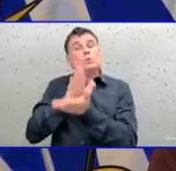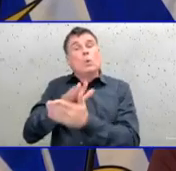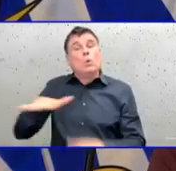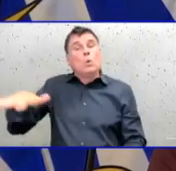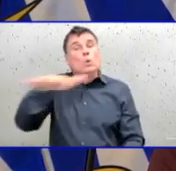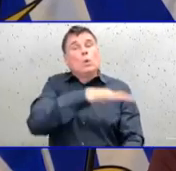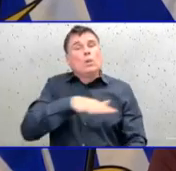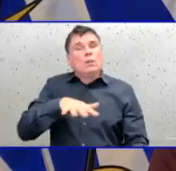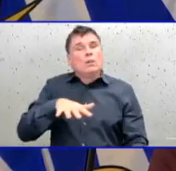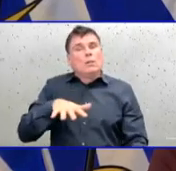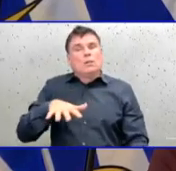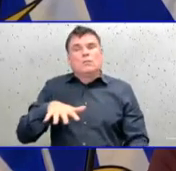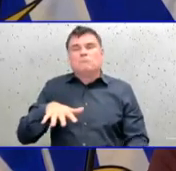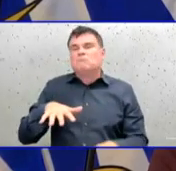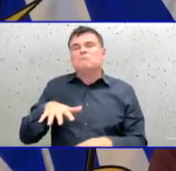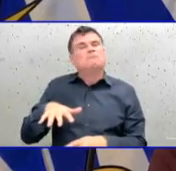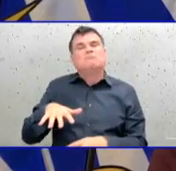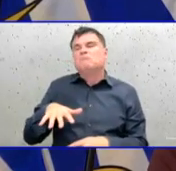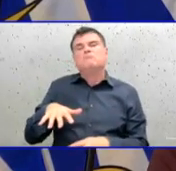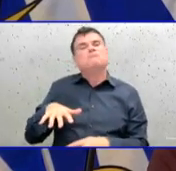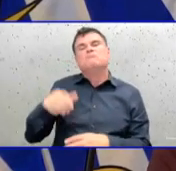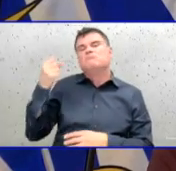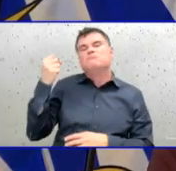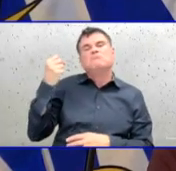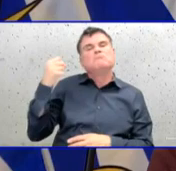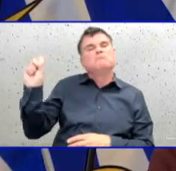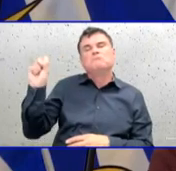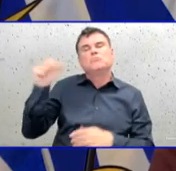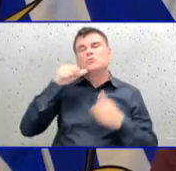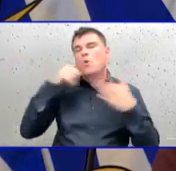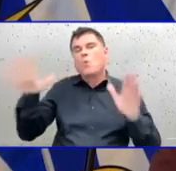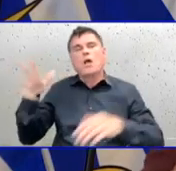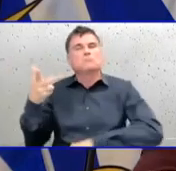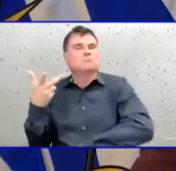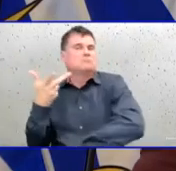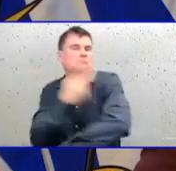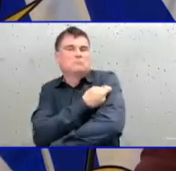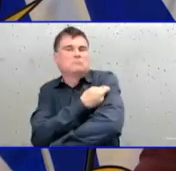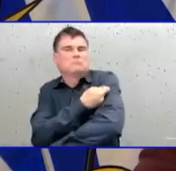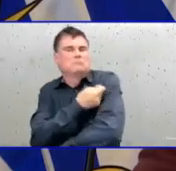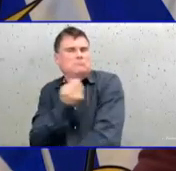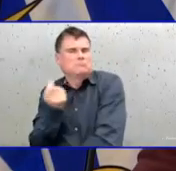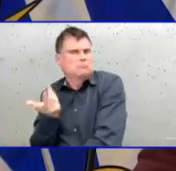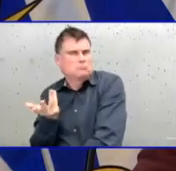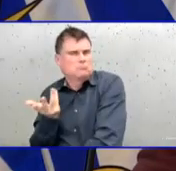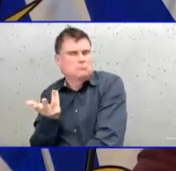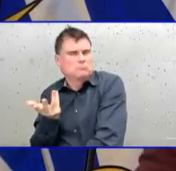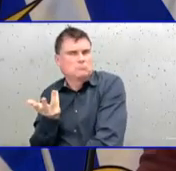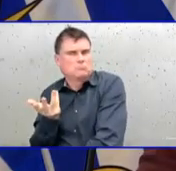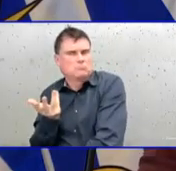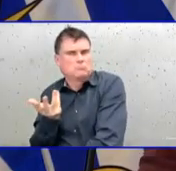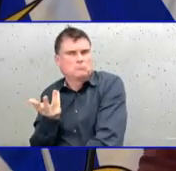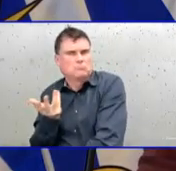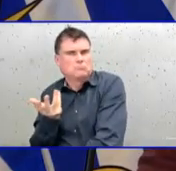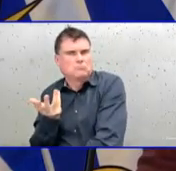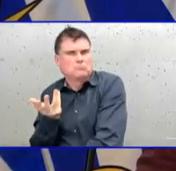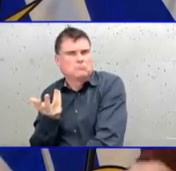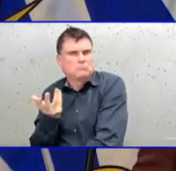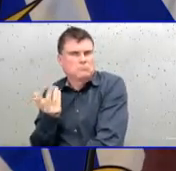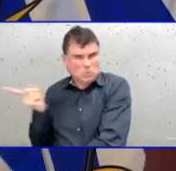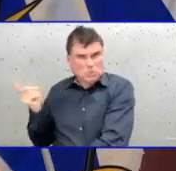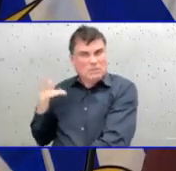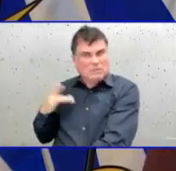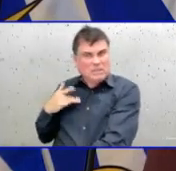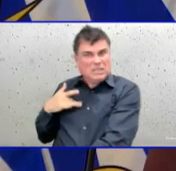Dr. Henry, that no school district will have this mandate in the province? Dr. Yeah, well, from the very beginning, we've